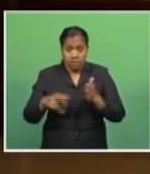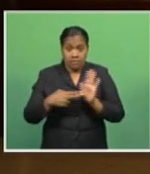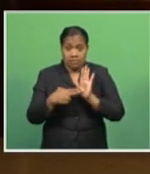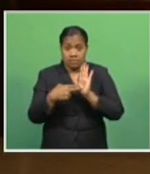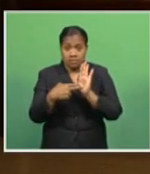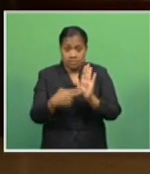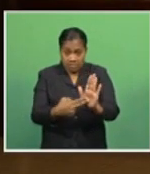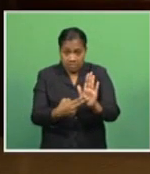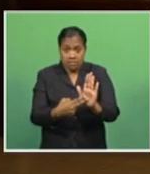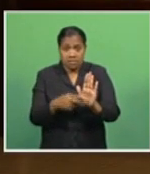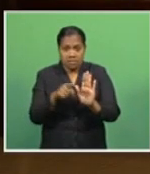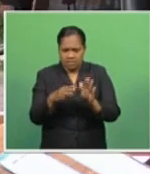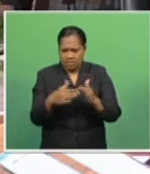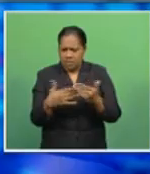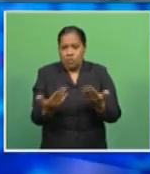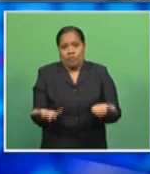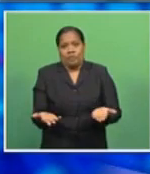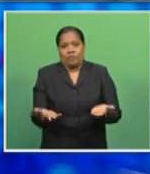a complete stop.